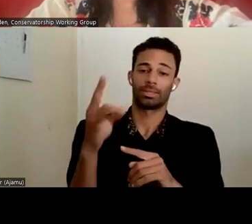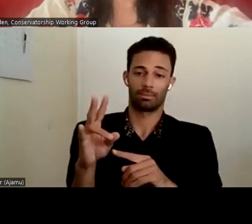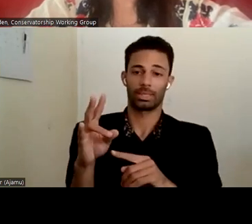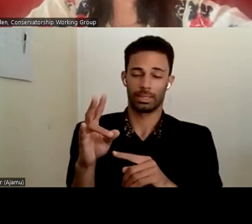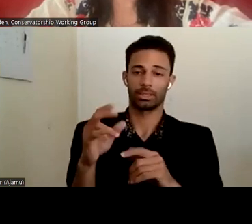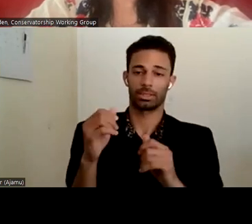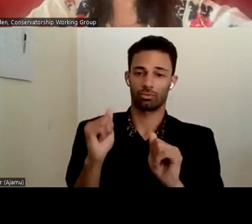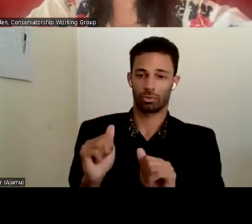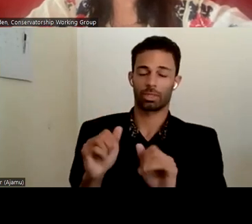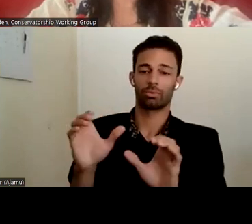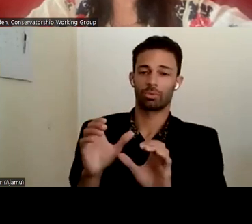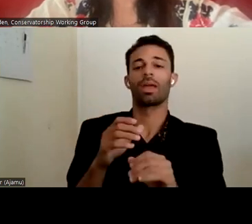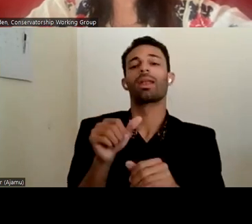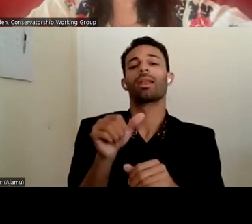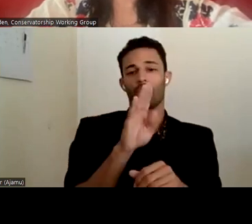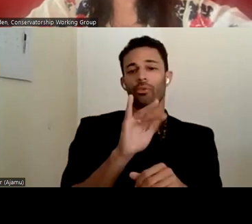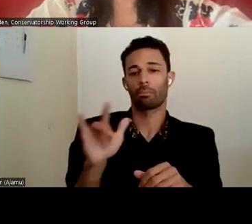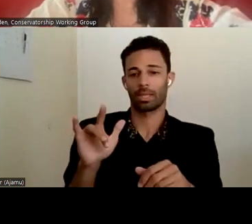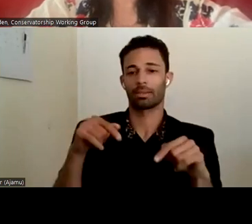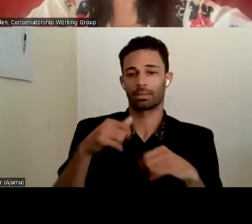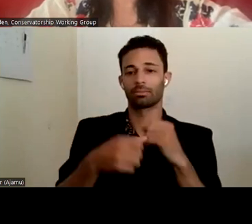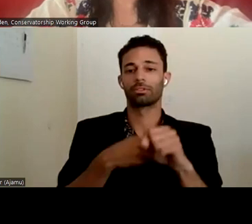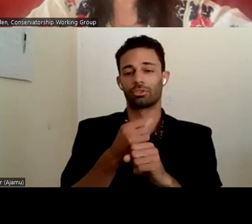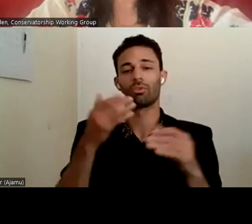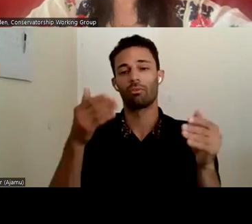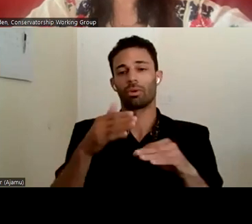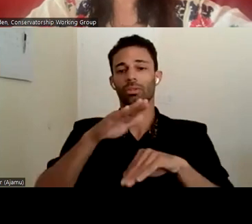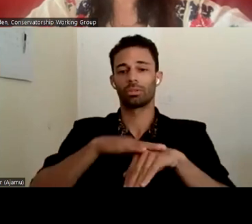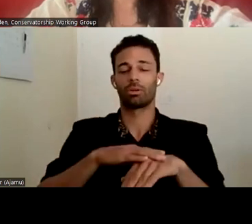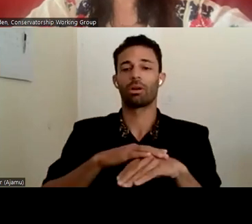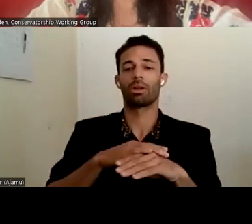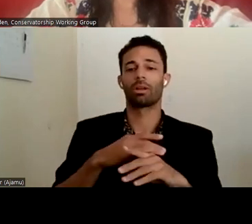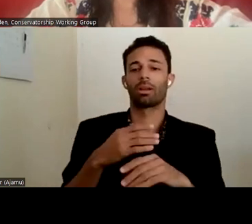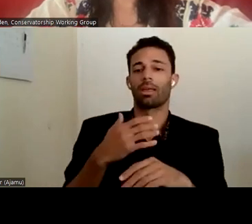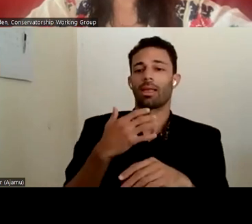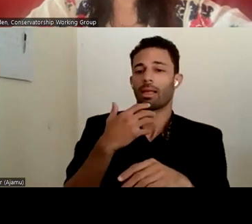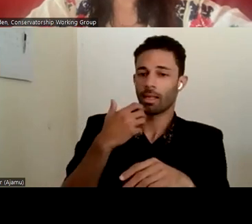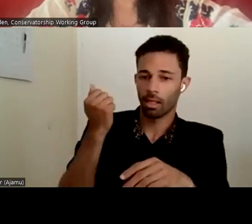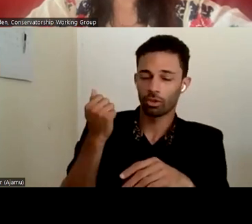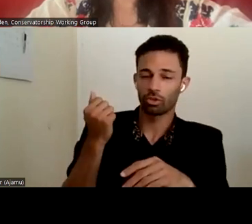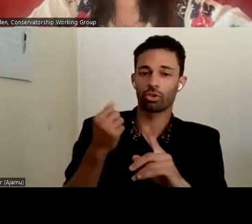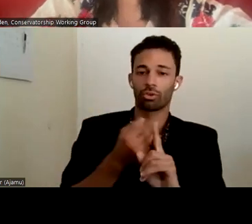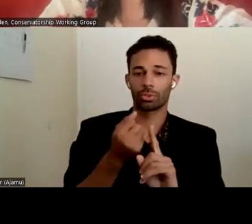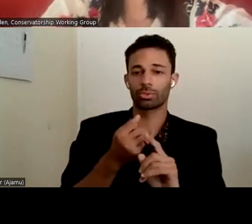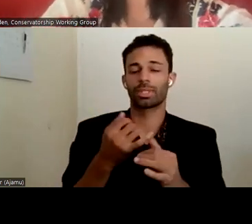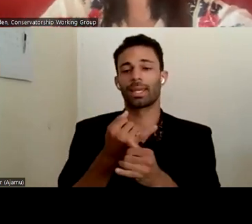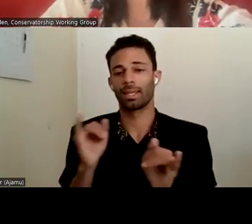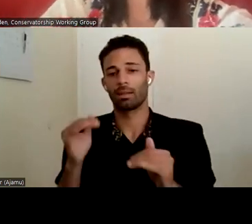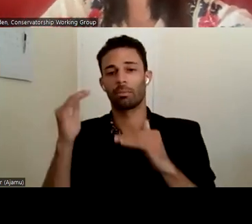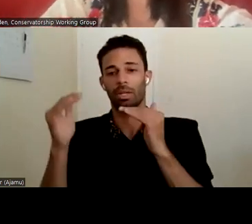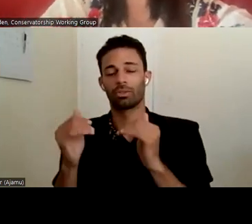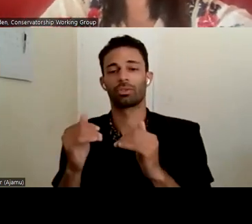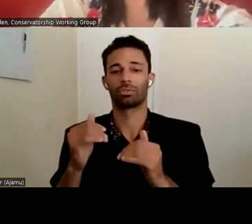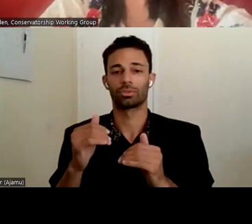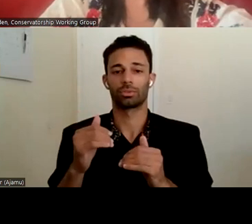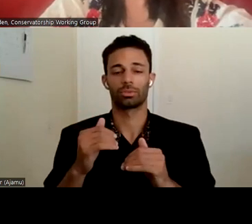bills being introduced this year that, that focus on, um, elder abuse and dependent adult abuse. Um, but I